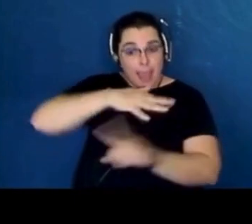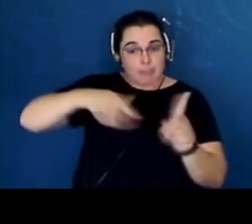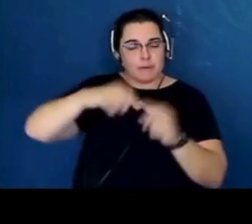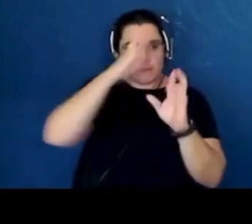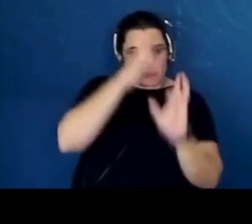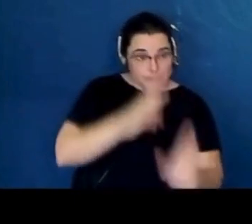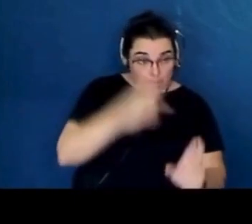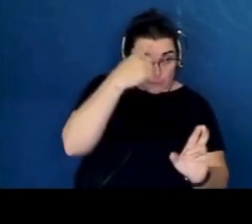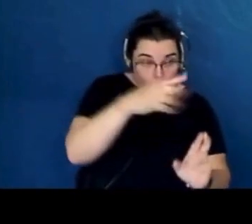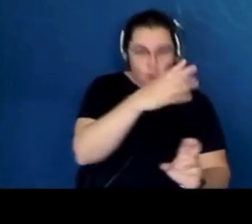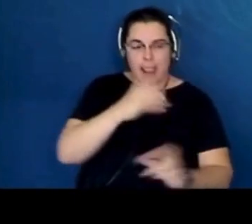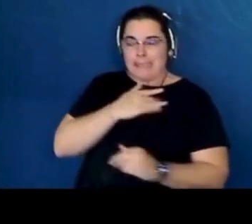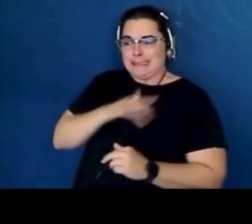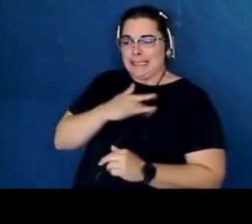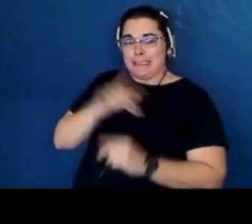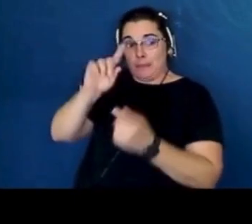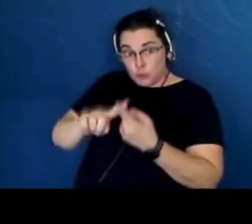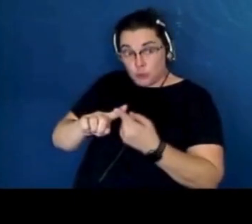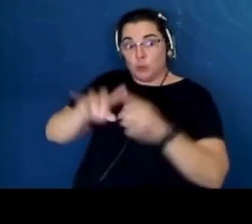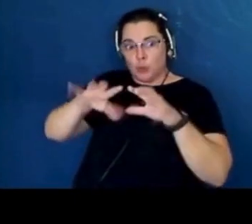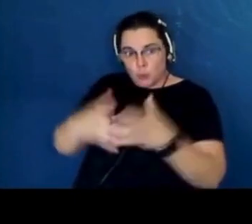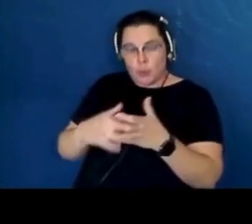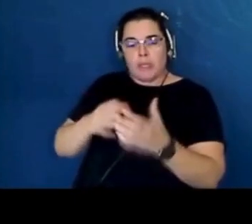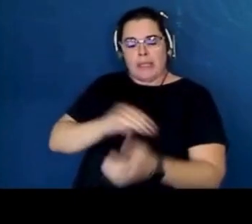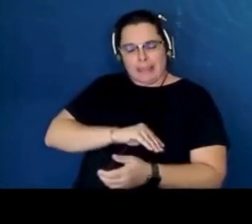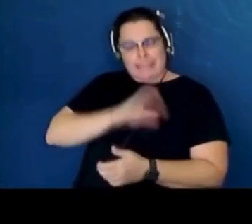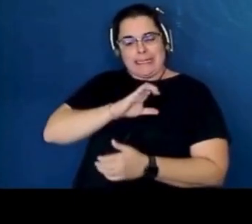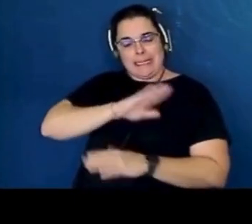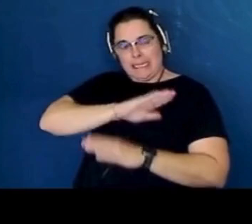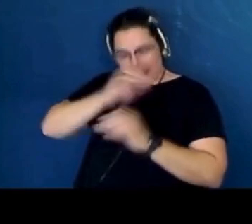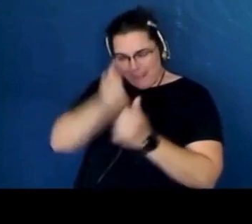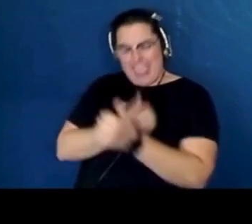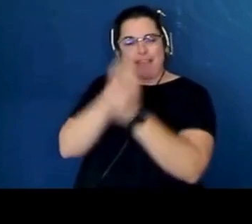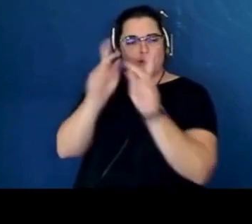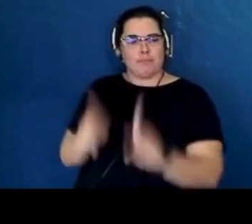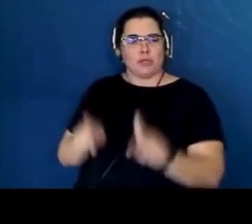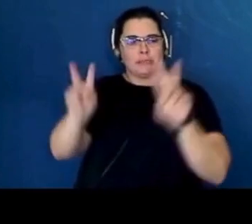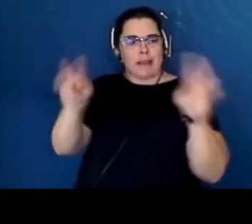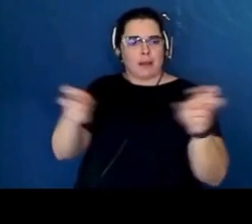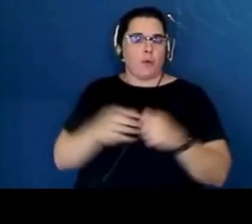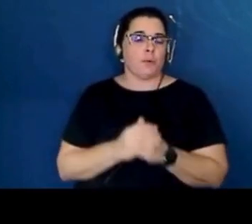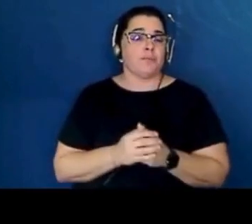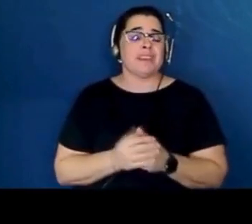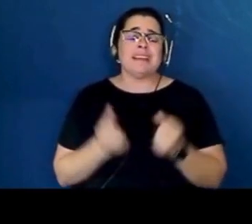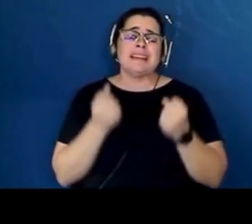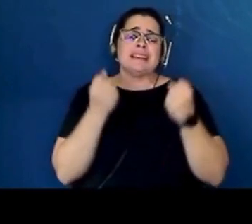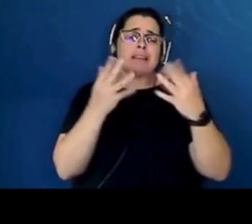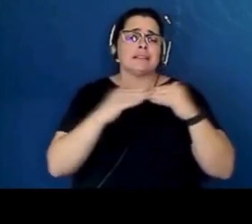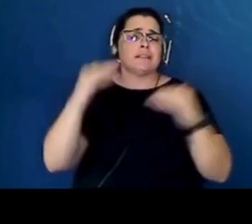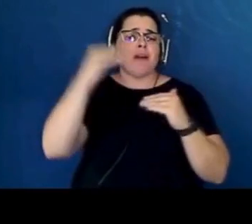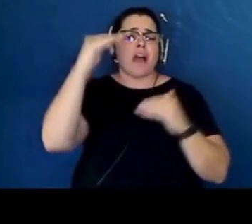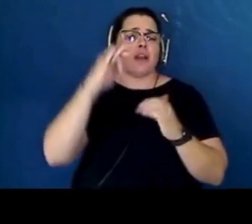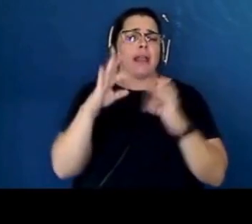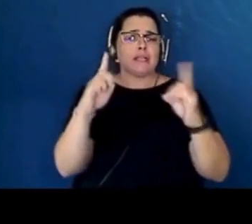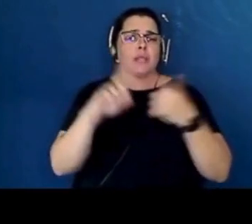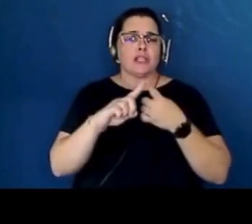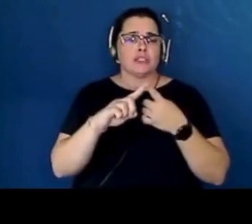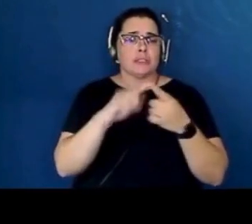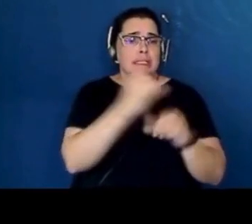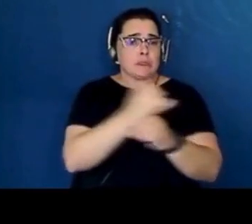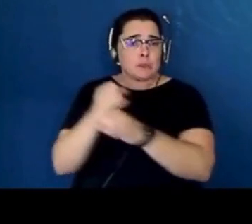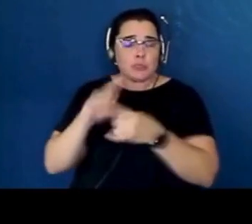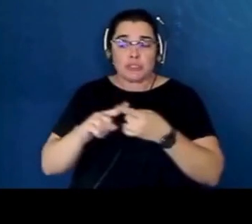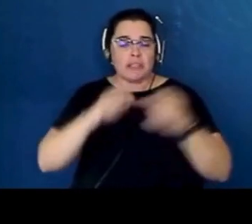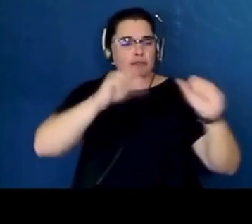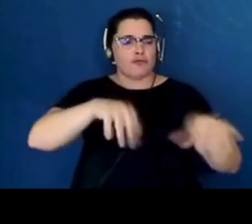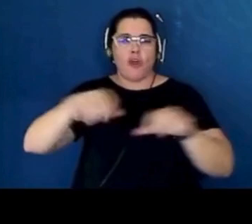for and sensitivity to the dignity of every person, end quote. Dozens of other higher education institutions have dropped Native